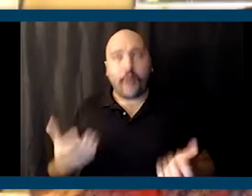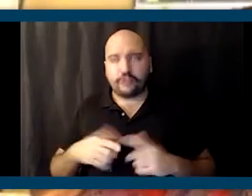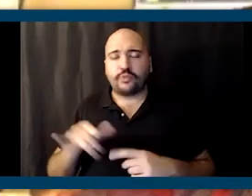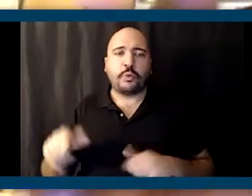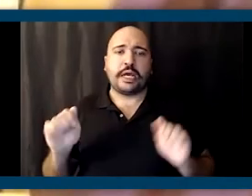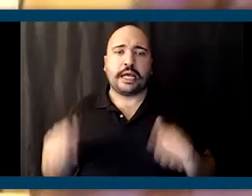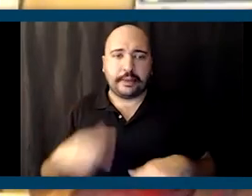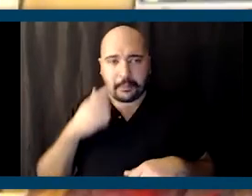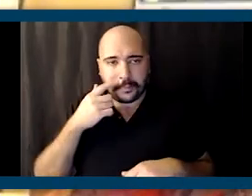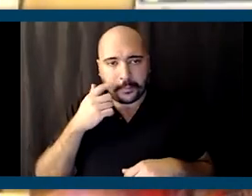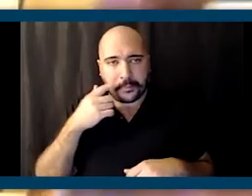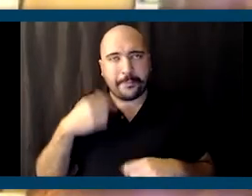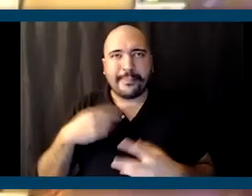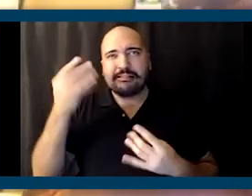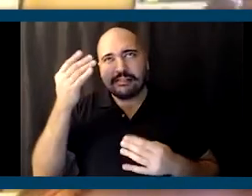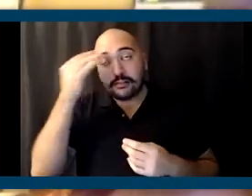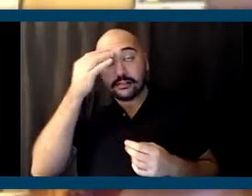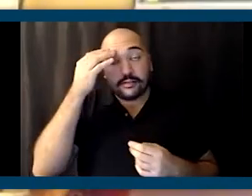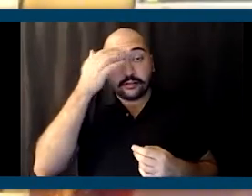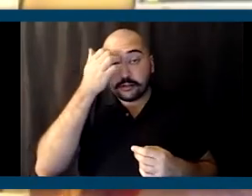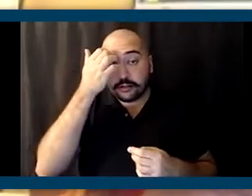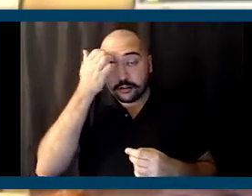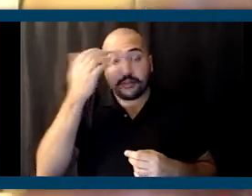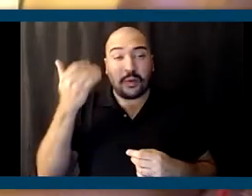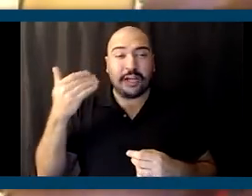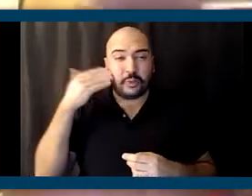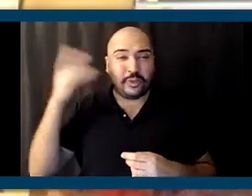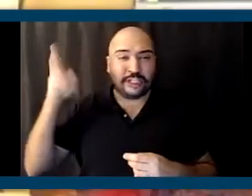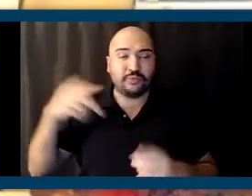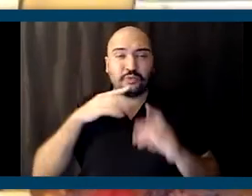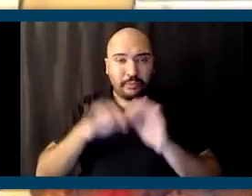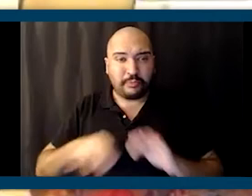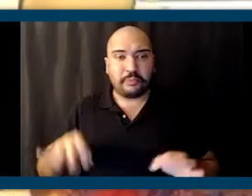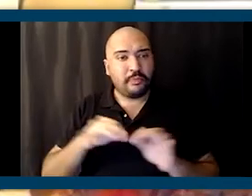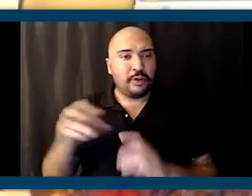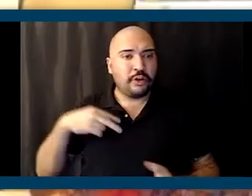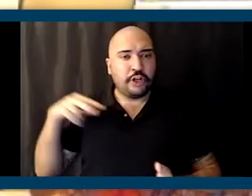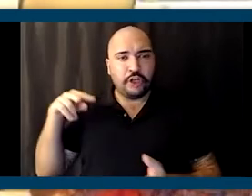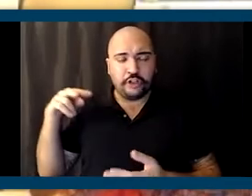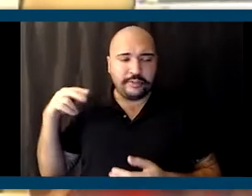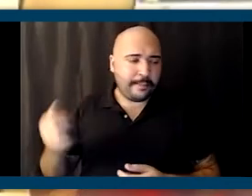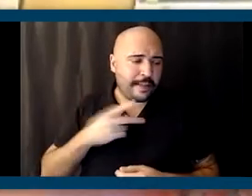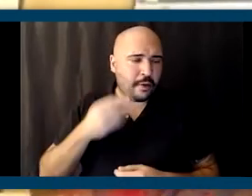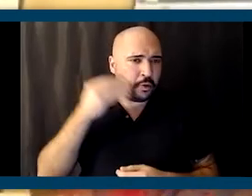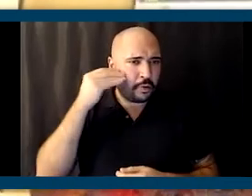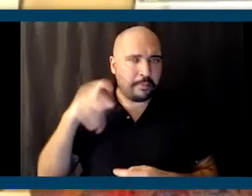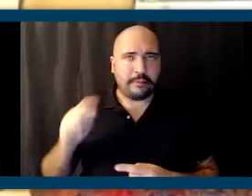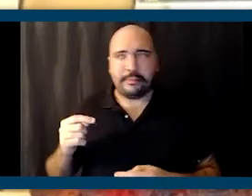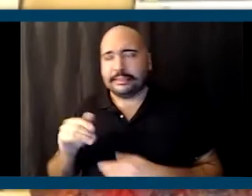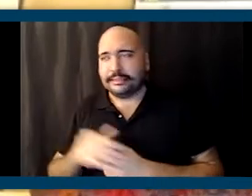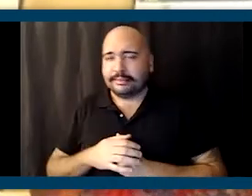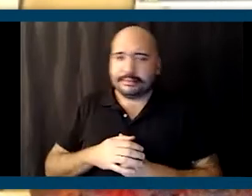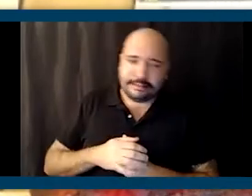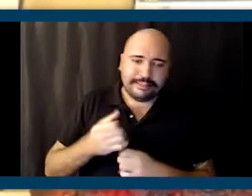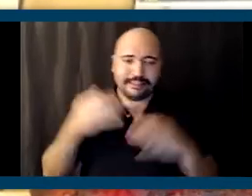this. And I thought about it. That's why your history is so important. I went back to my apartment that evening because I had to make a decision the next